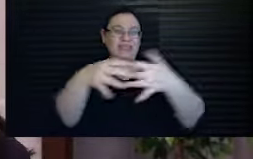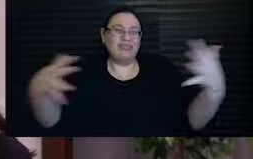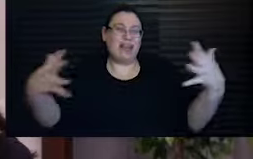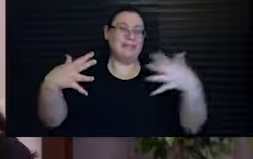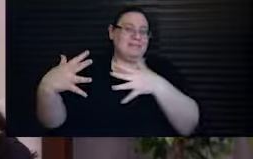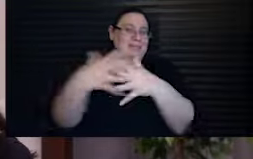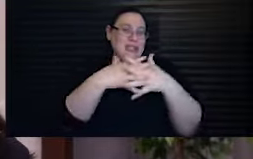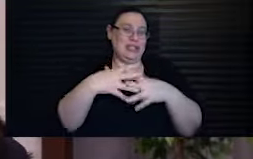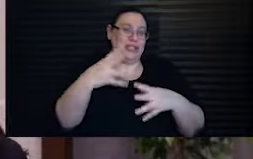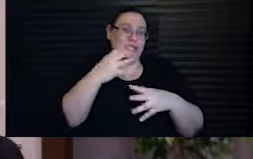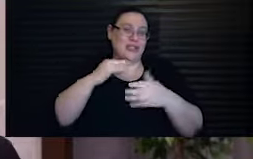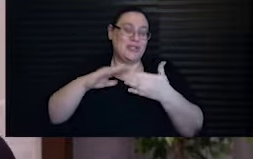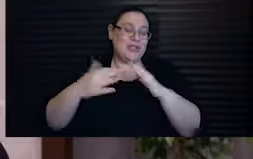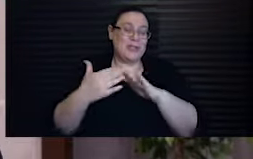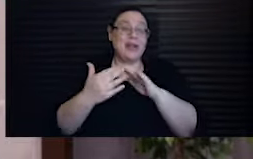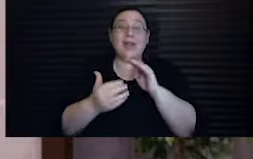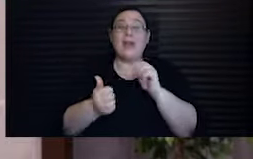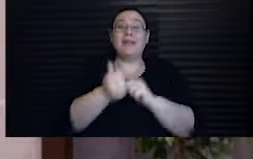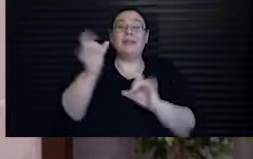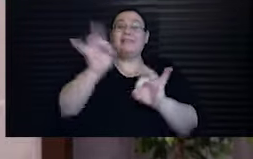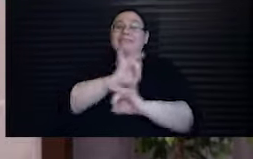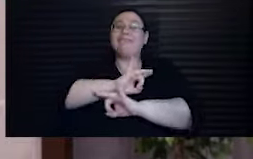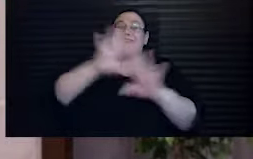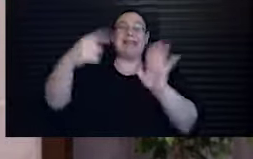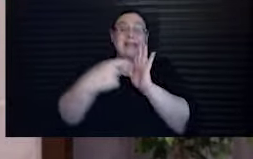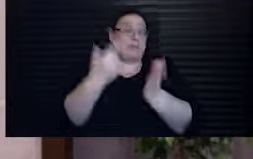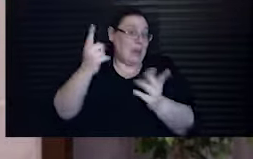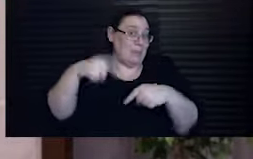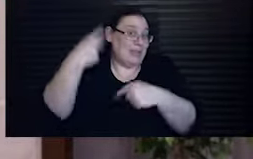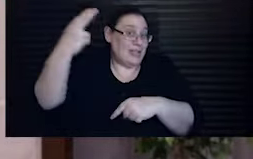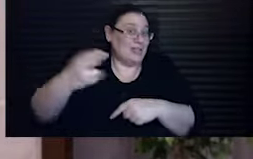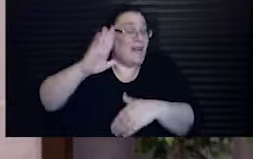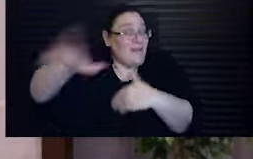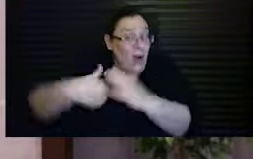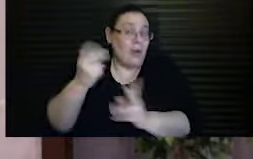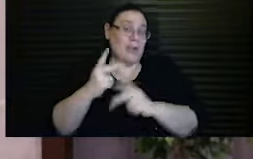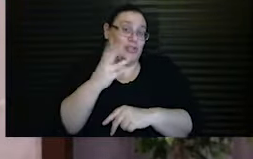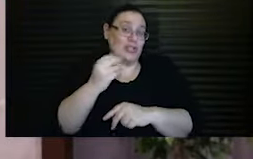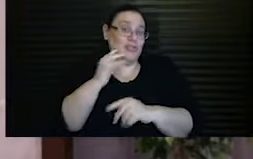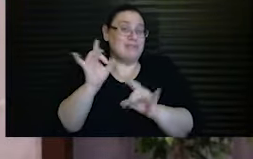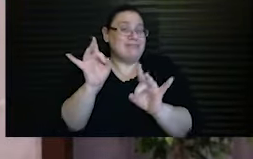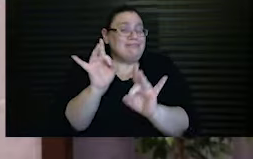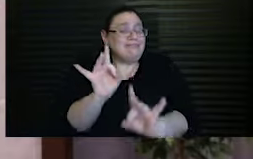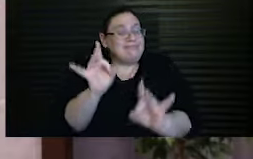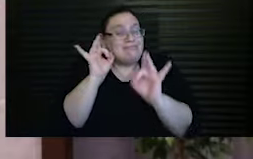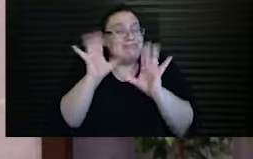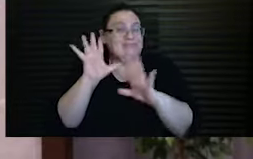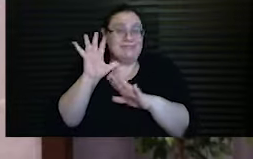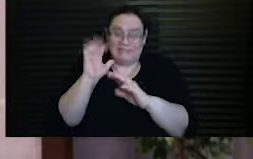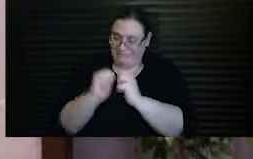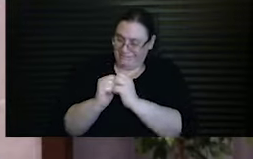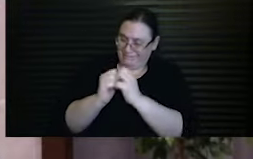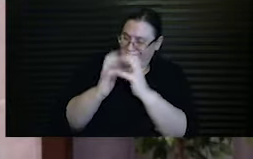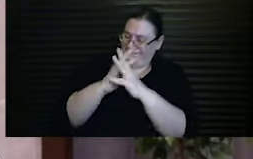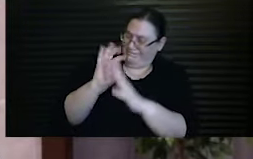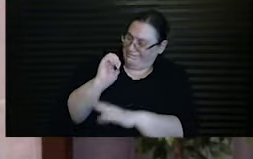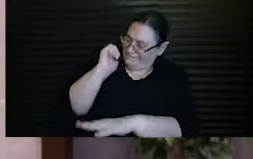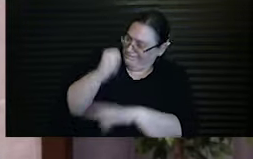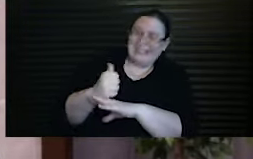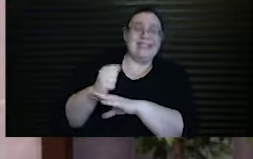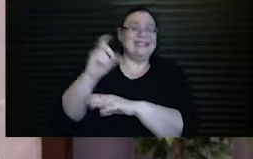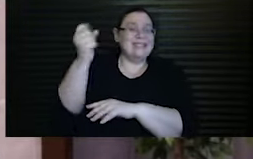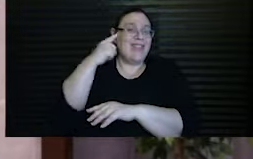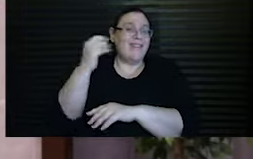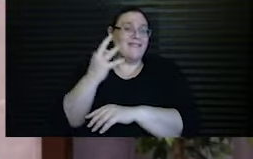Jewish community. And the mightiest example, maybe in the history of all the Jewish people, the miraculous establishment of the state of Israel.